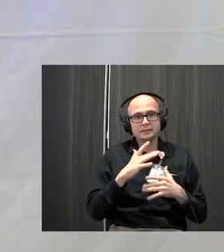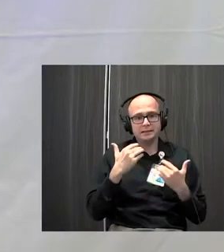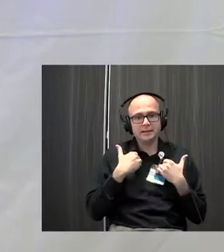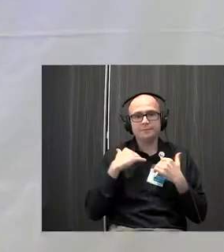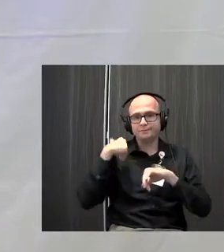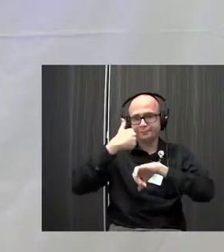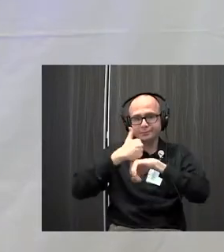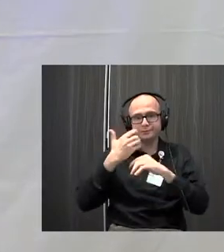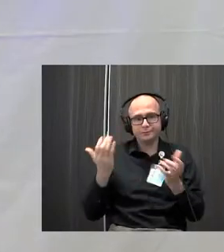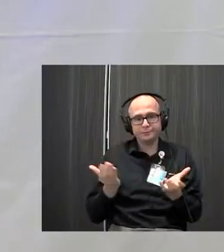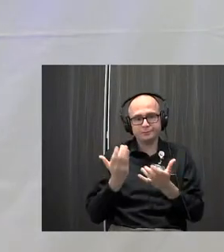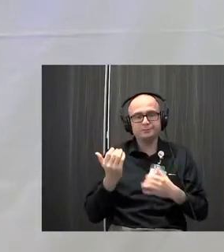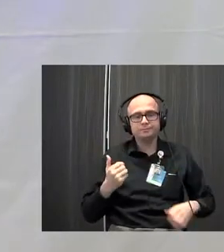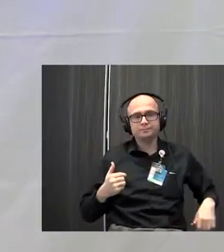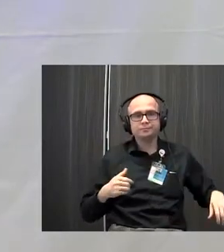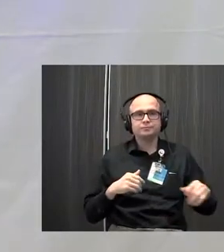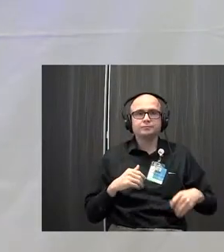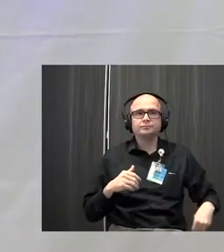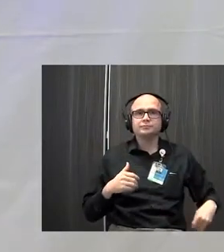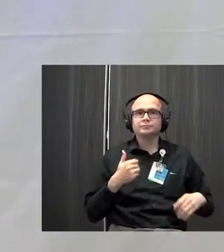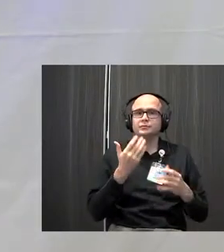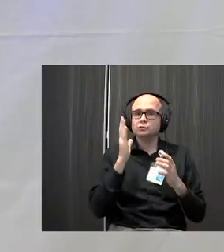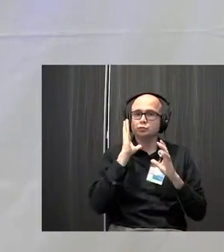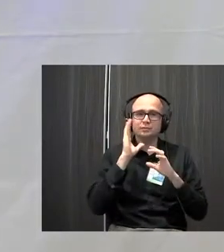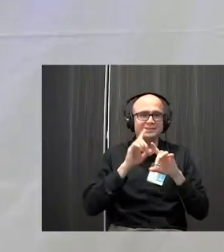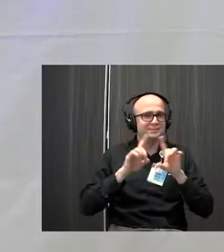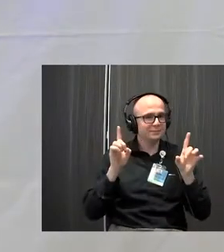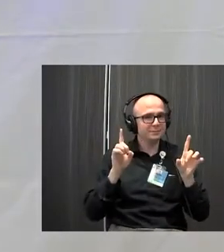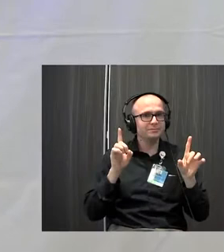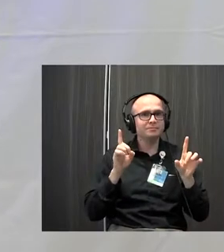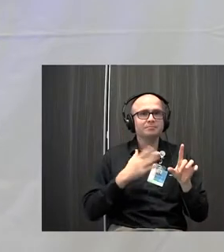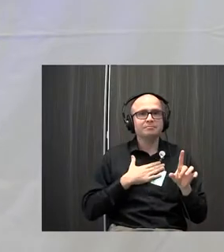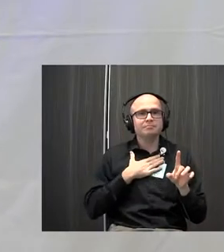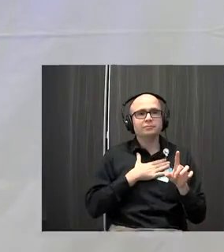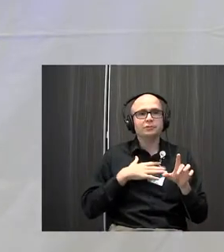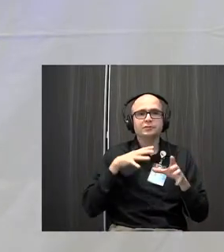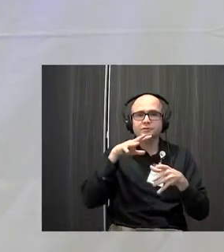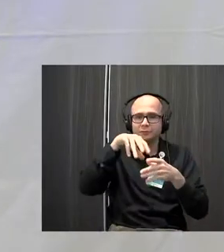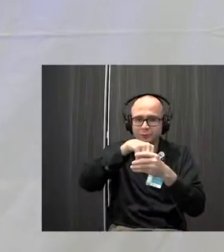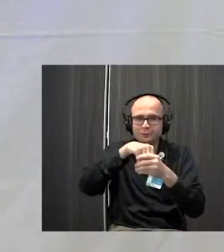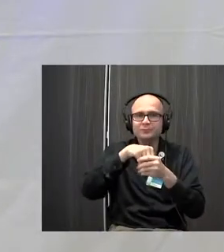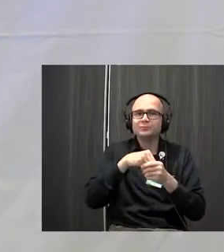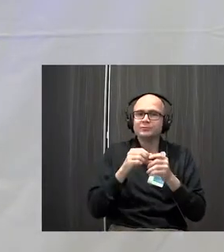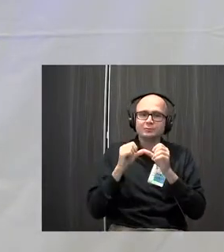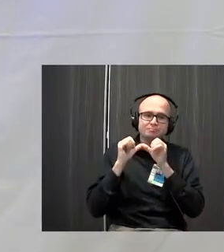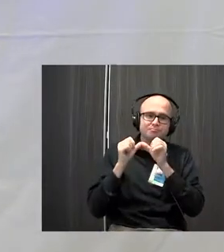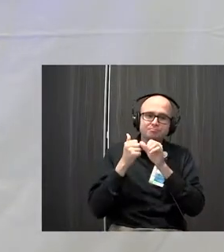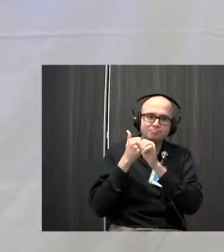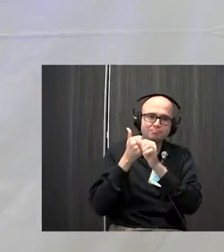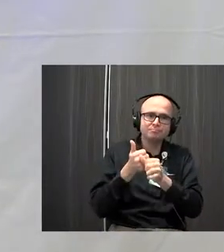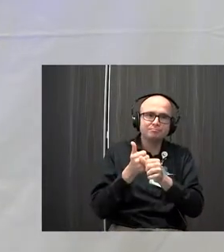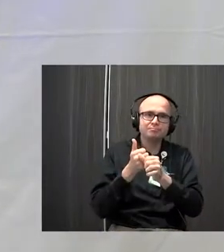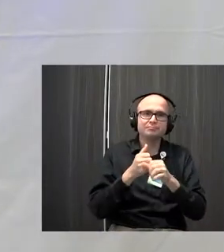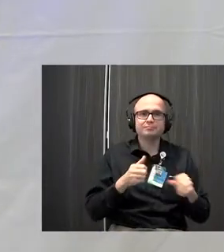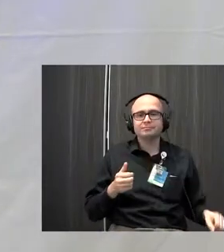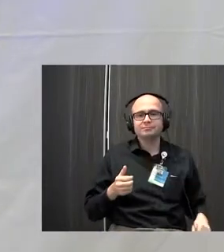community. And it'll be a slightly different talk than what you're used to. Please engage, go along with this as she